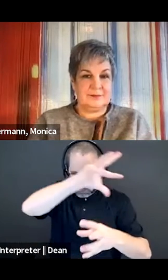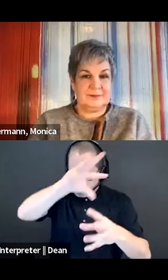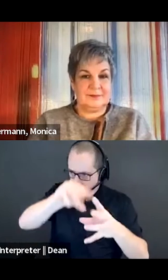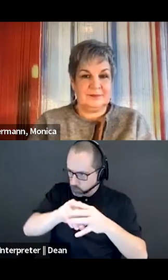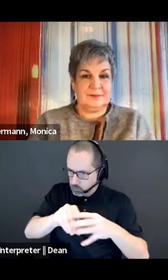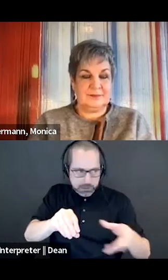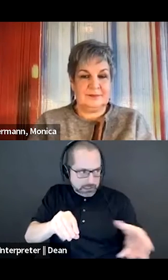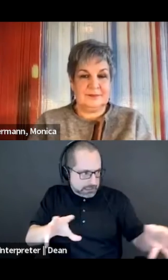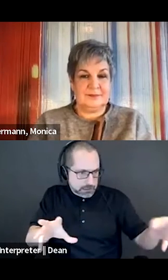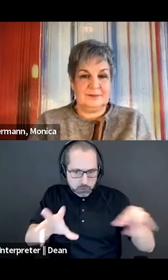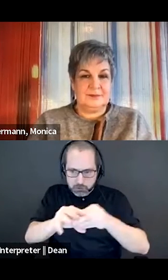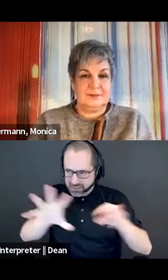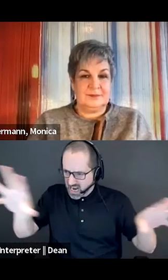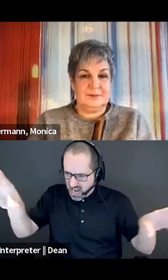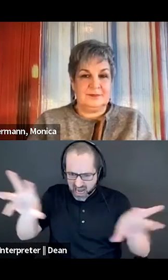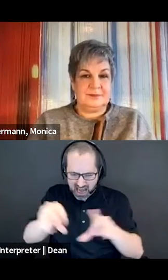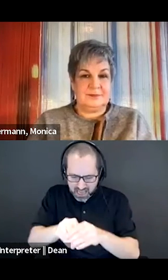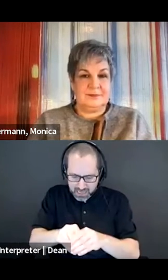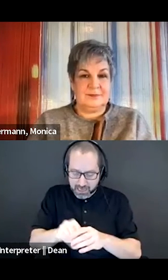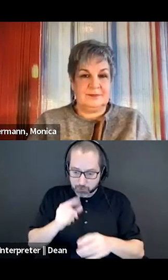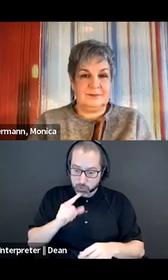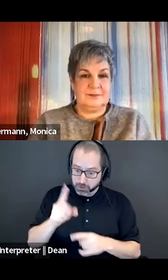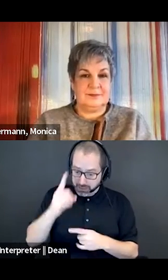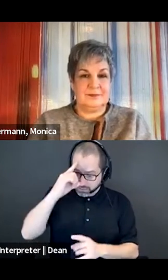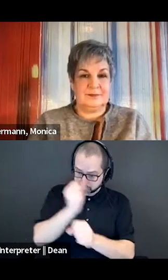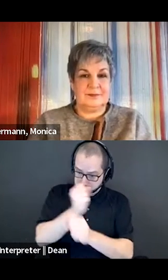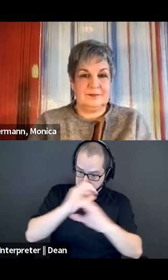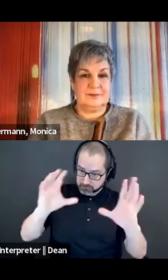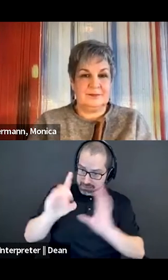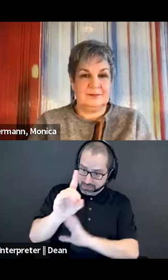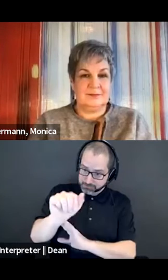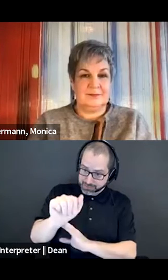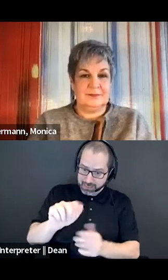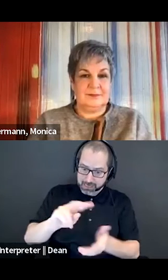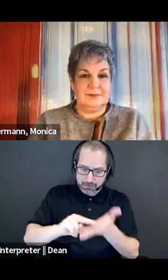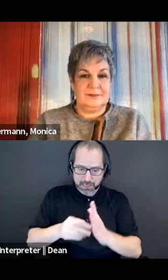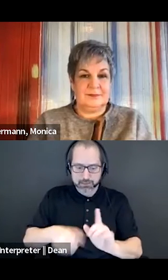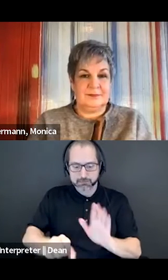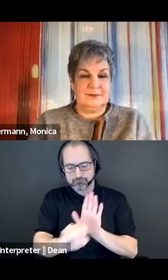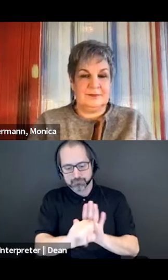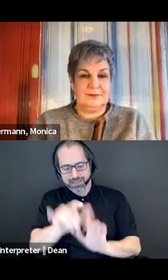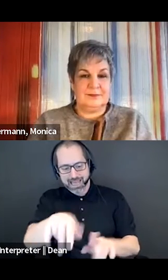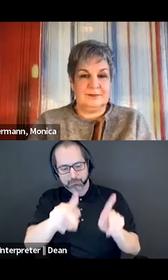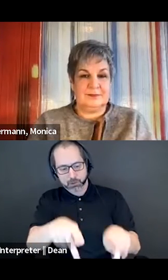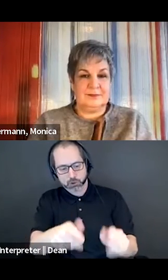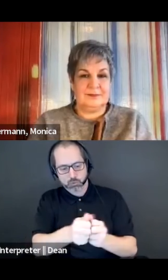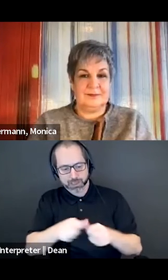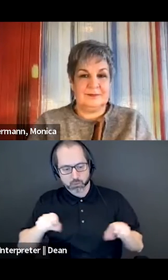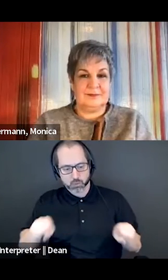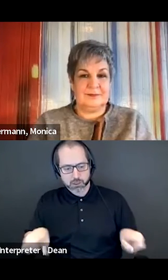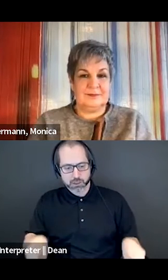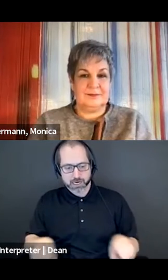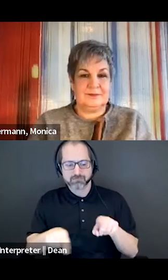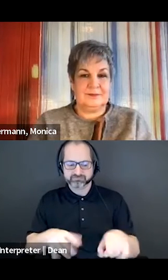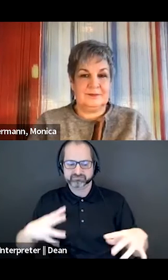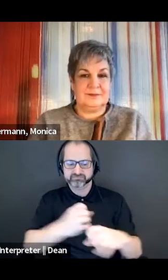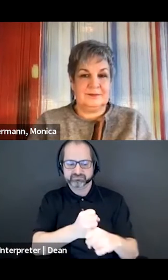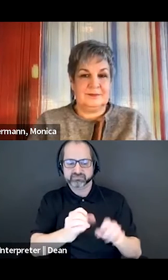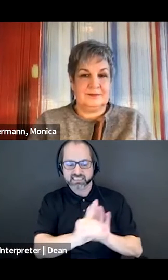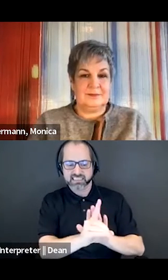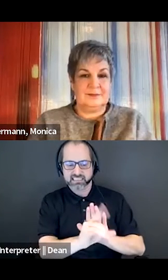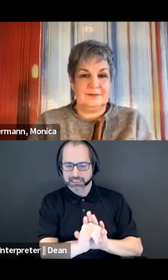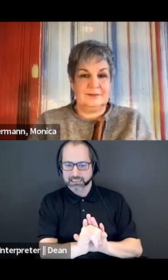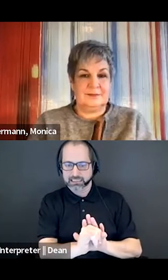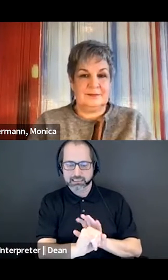or we try to picture disability, we have a picture of a person in a wheelchair, and I think that comes down to our parking spaces being